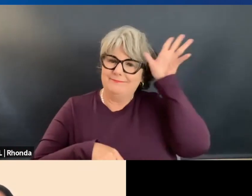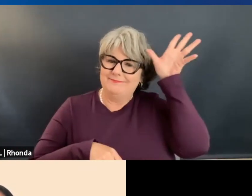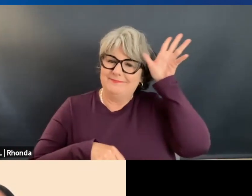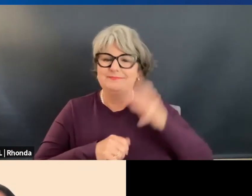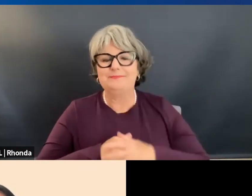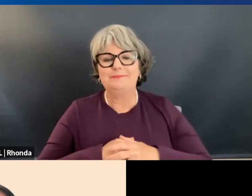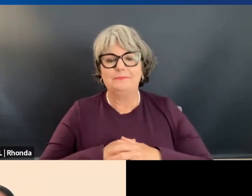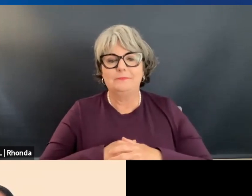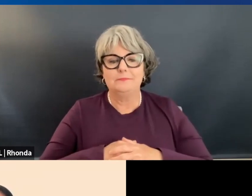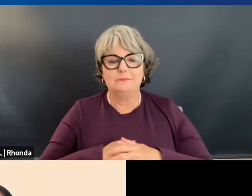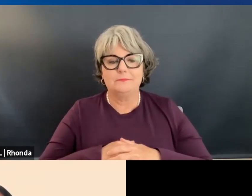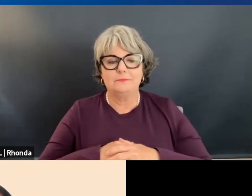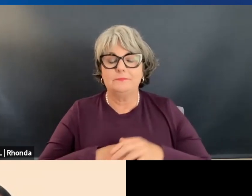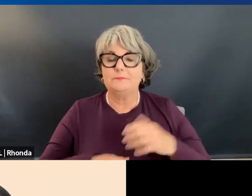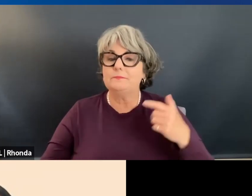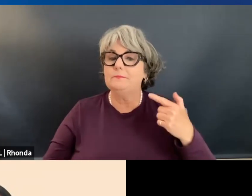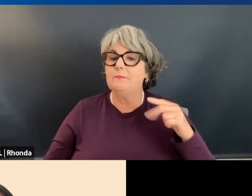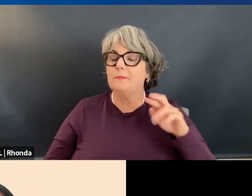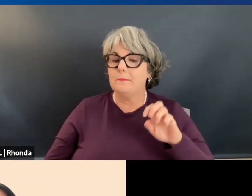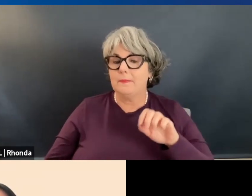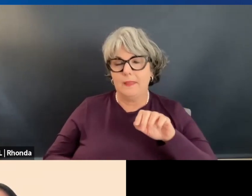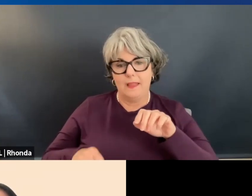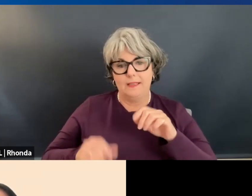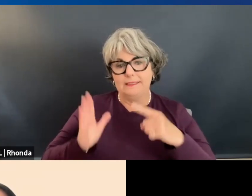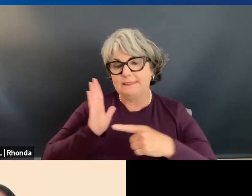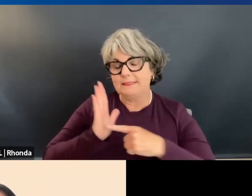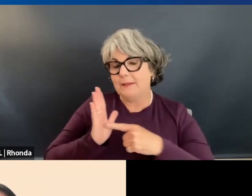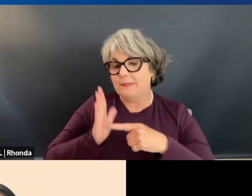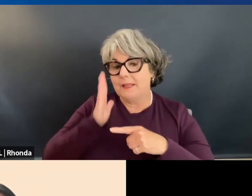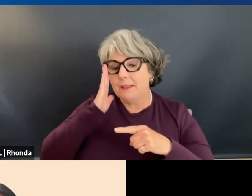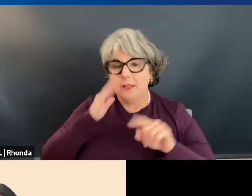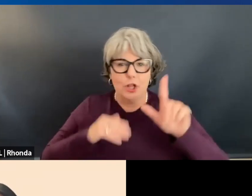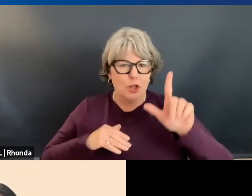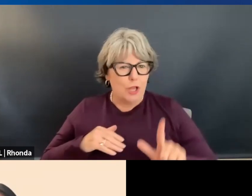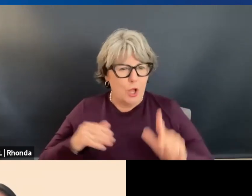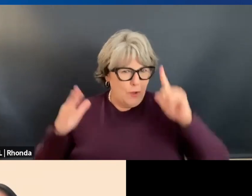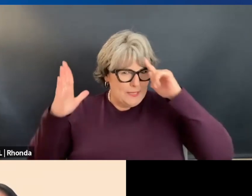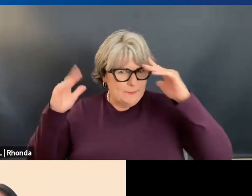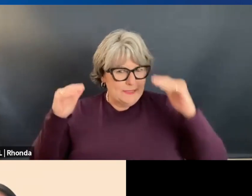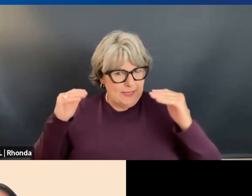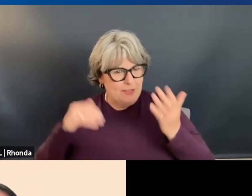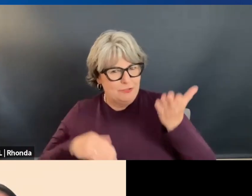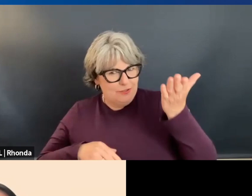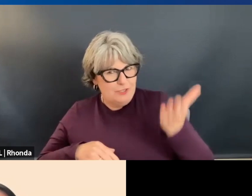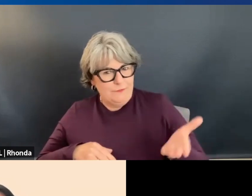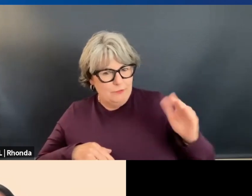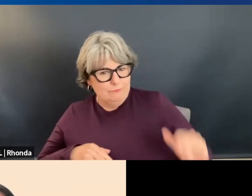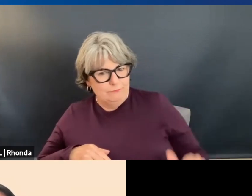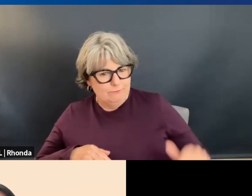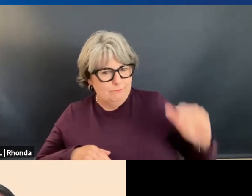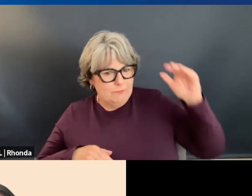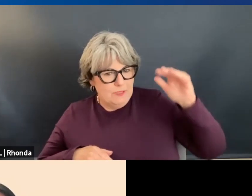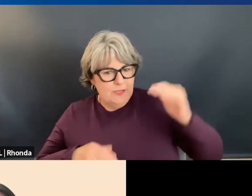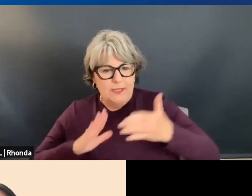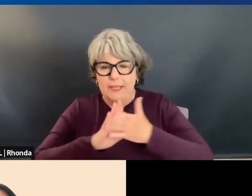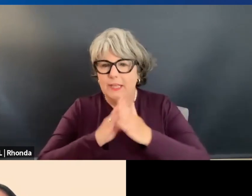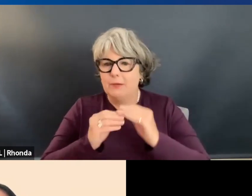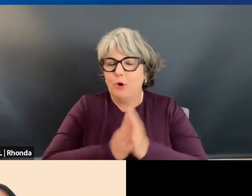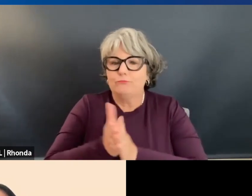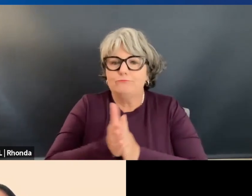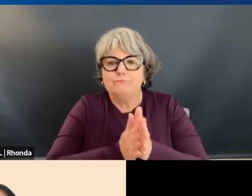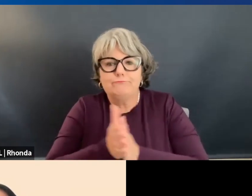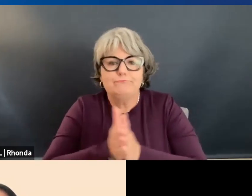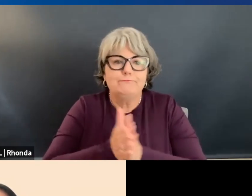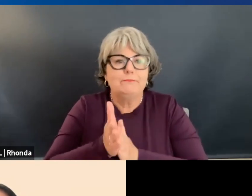So you've talked about how as a kid, some people had low expectations of you. And that only made you hungrier.